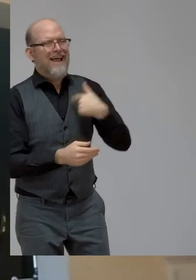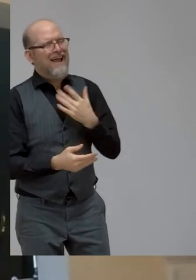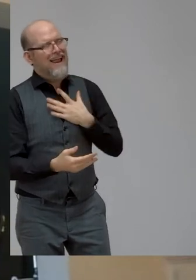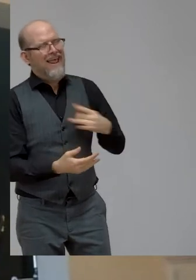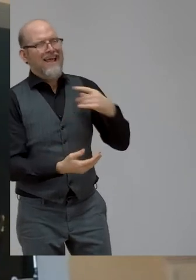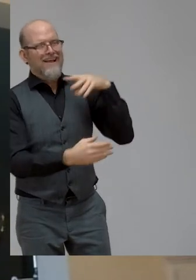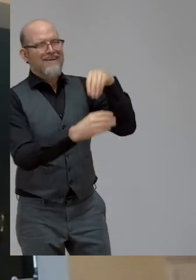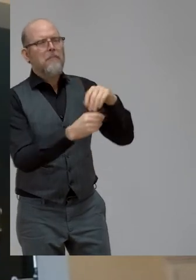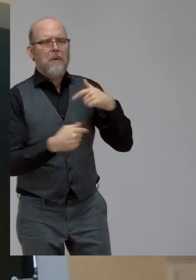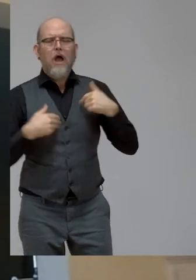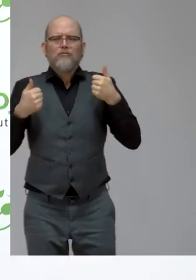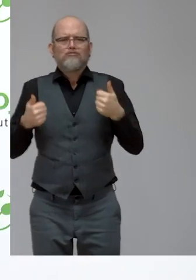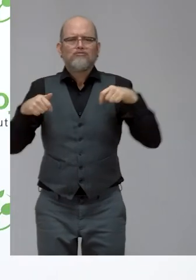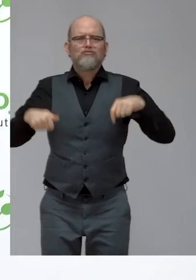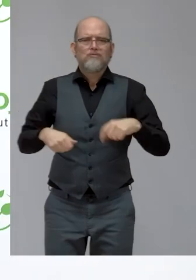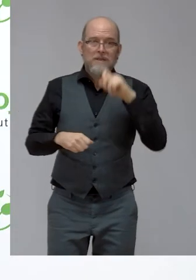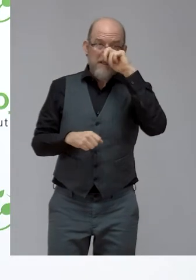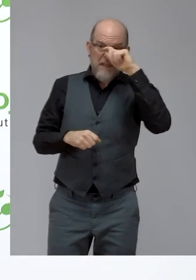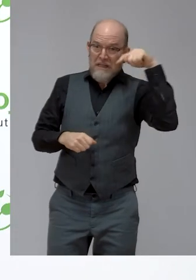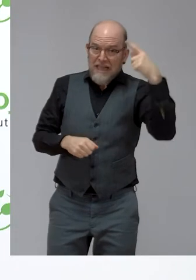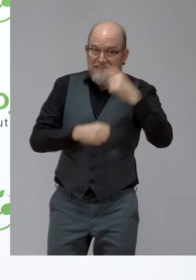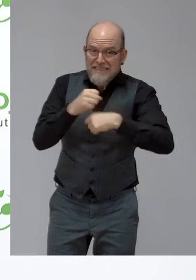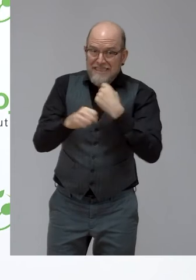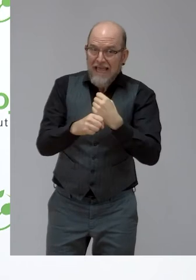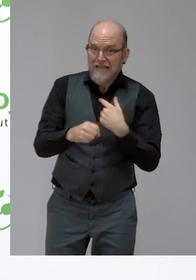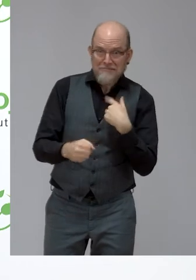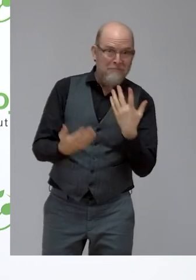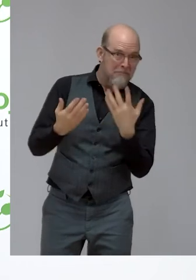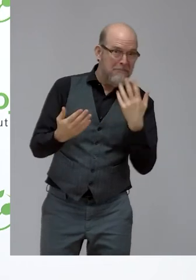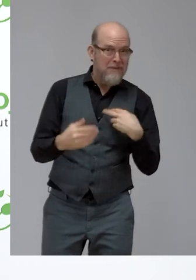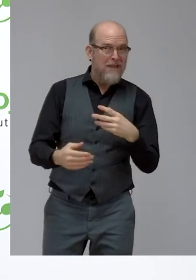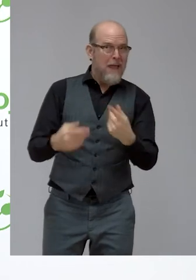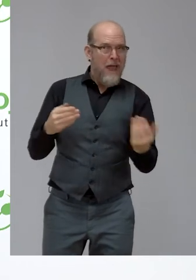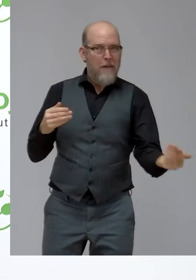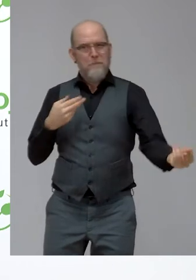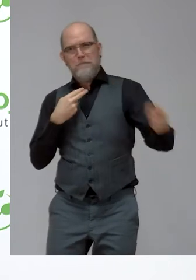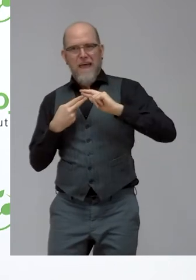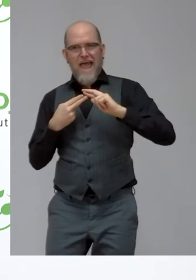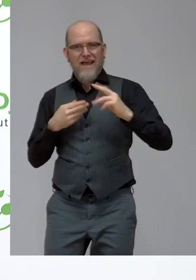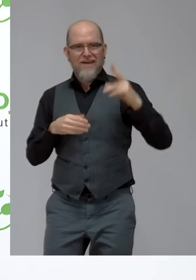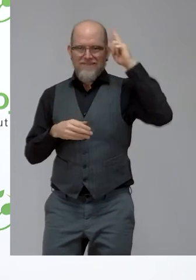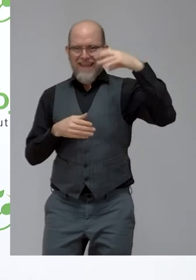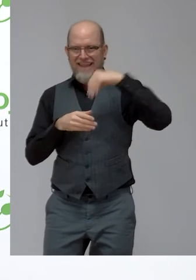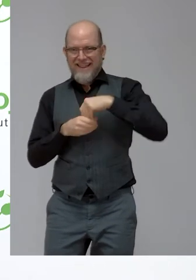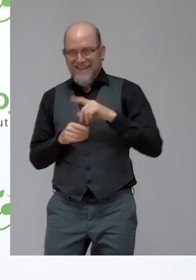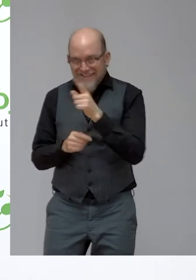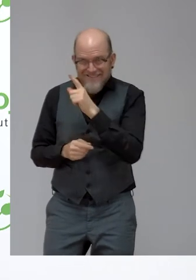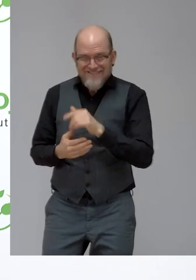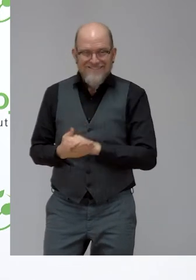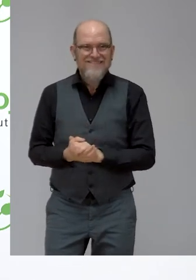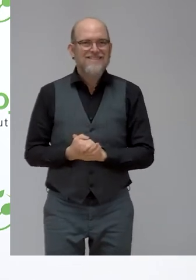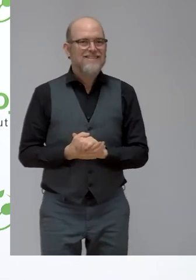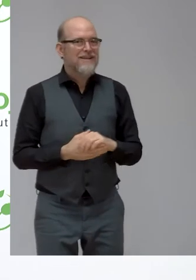year is a different year. We will definitely try to bring you to Vienna again. Charlotte, my question first is